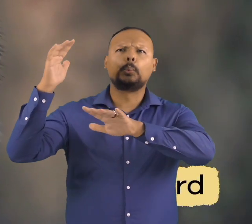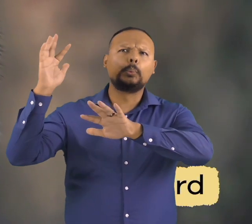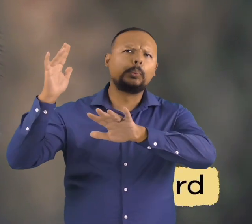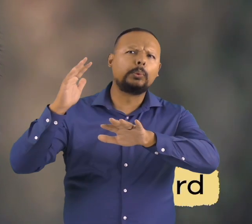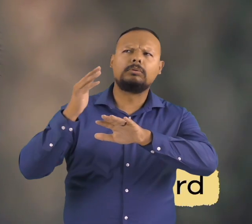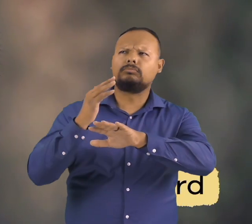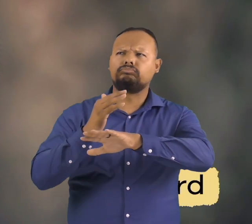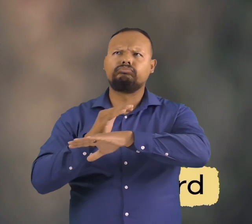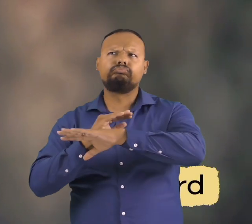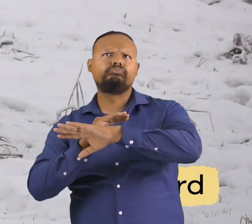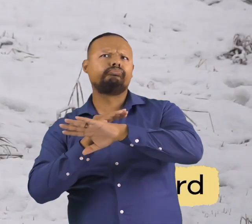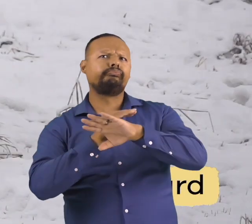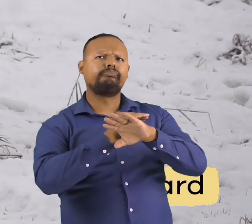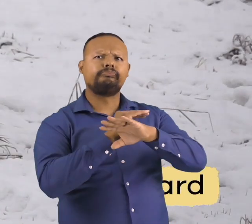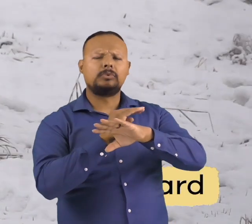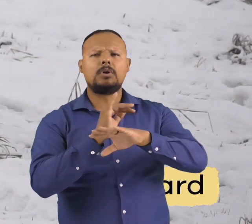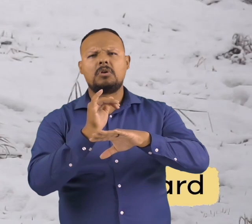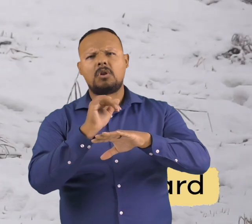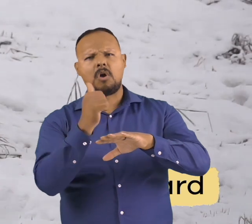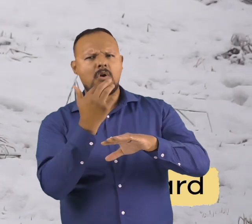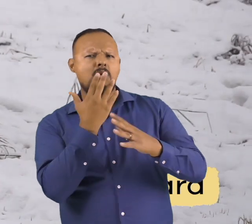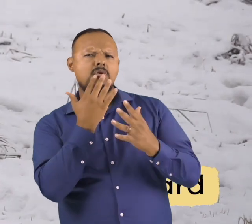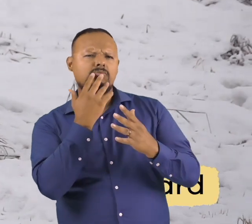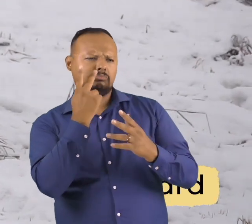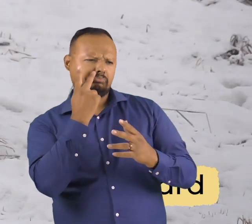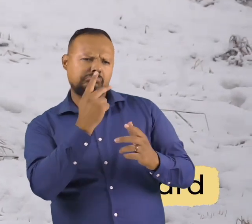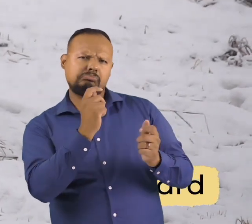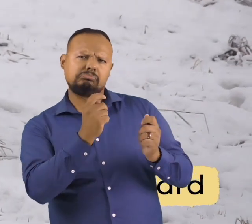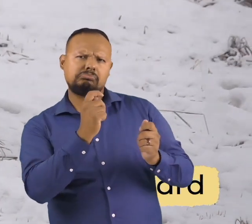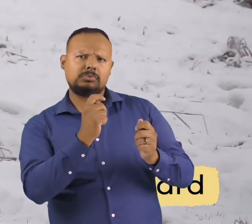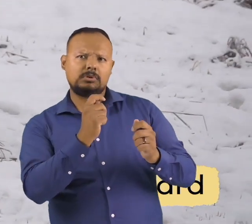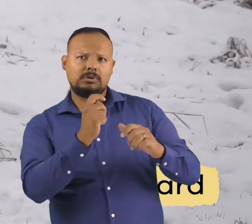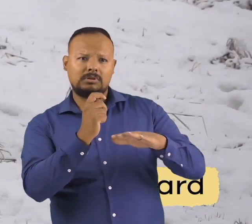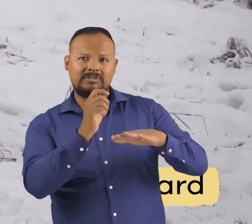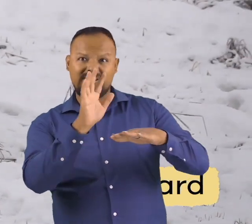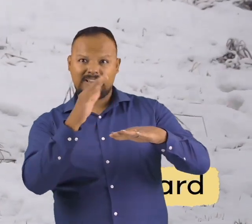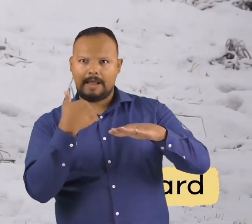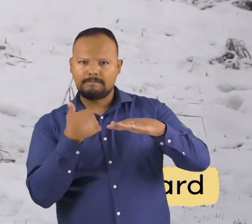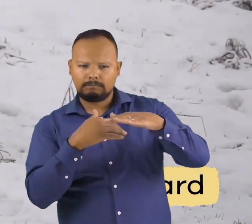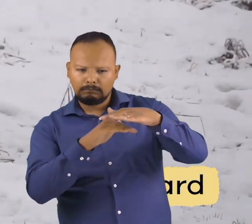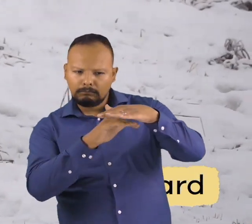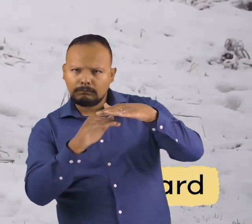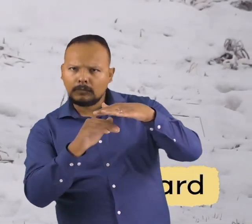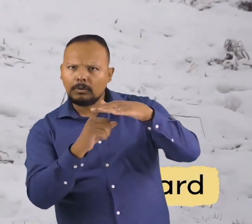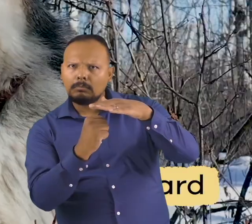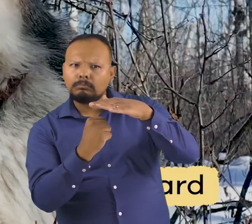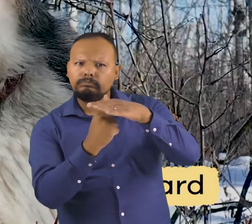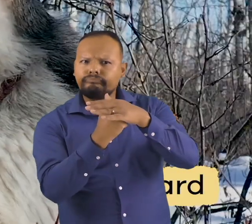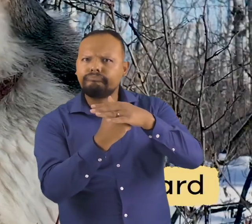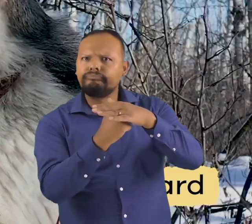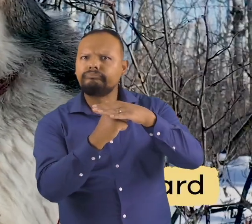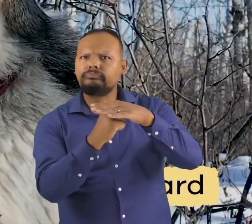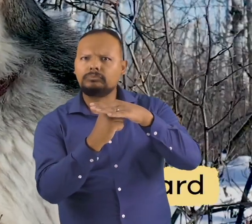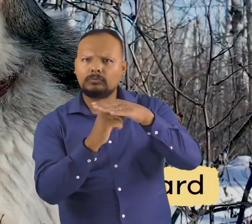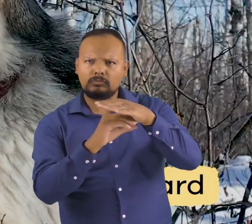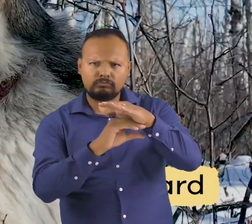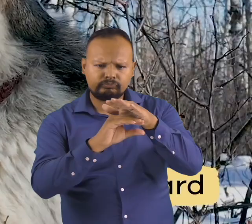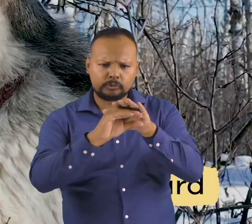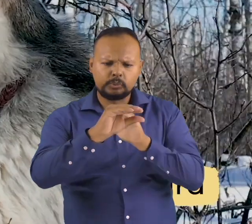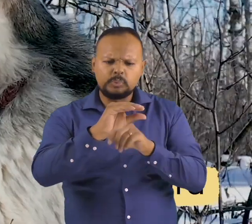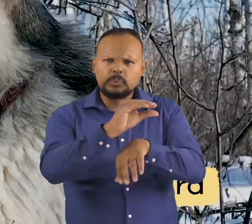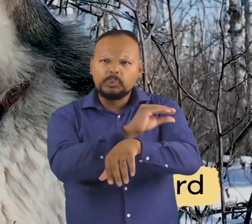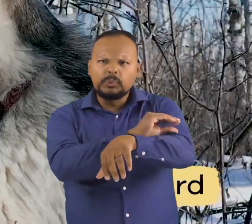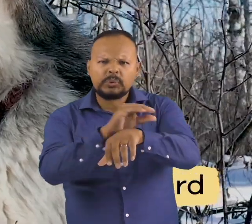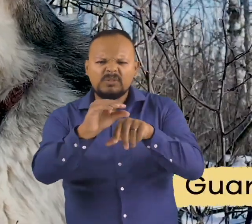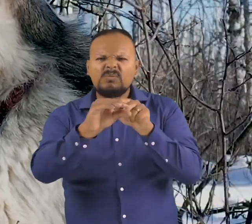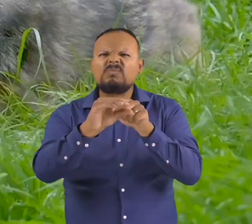up of long, coarse hairs, which shed water and snow and contain pigments, or coloring, which give the wolf's coat